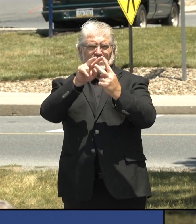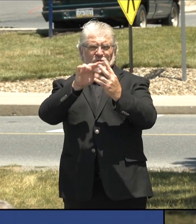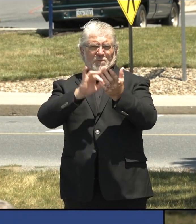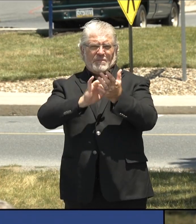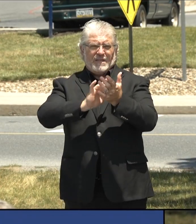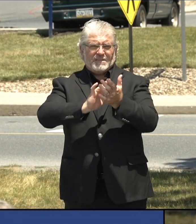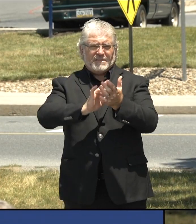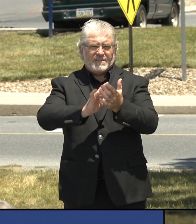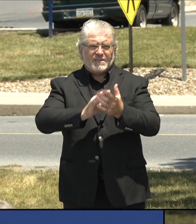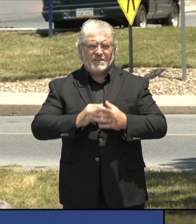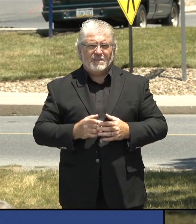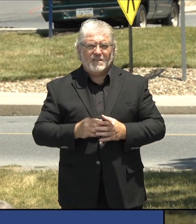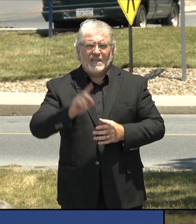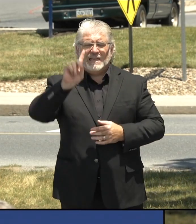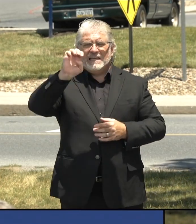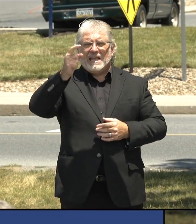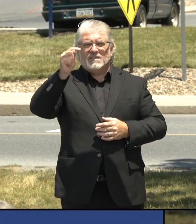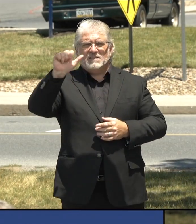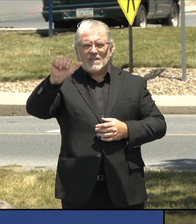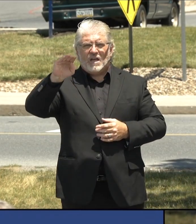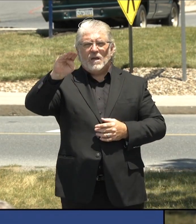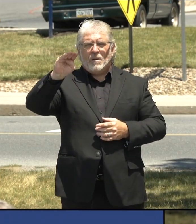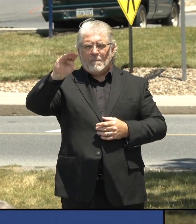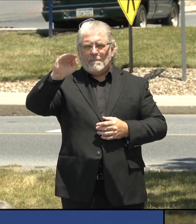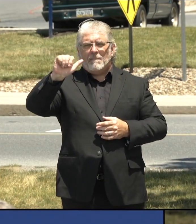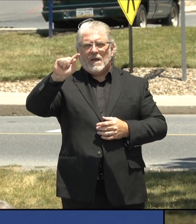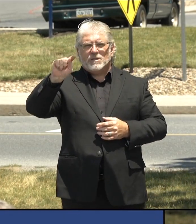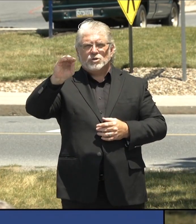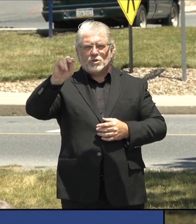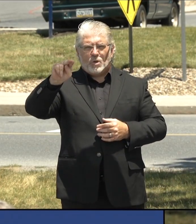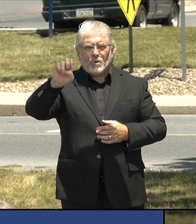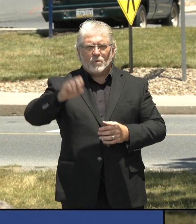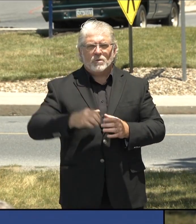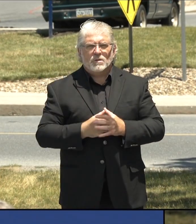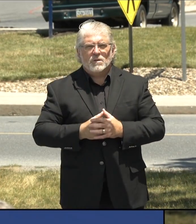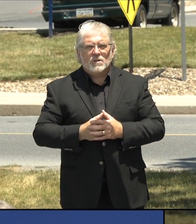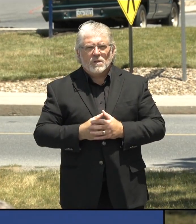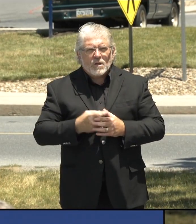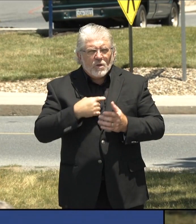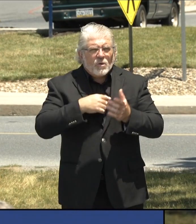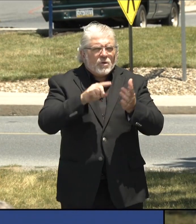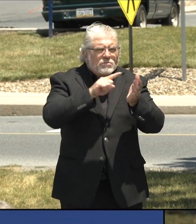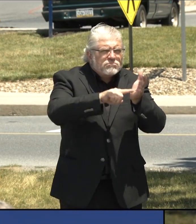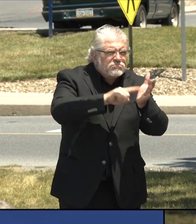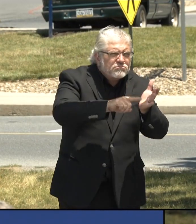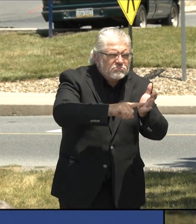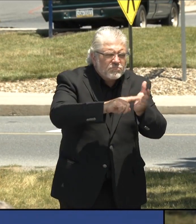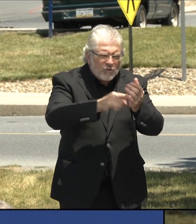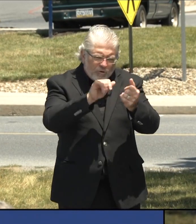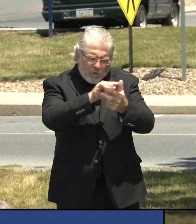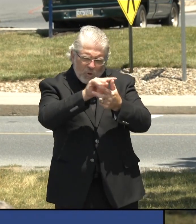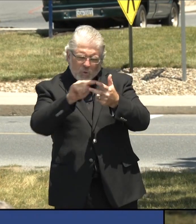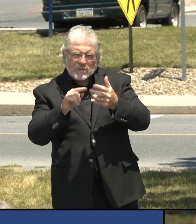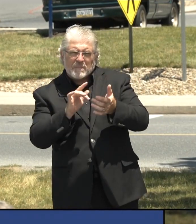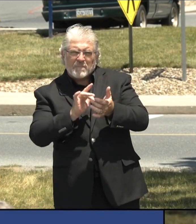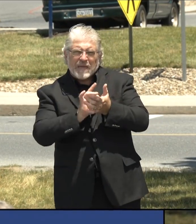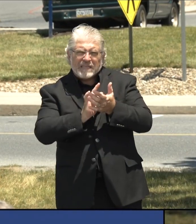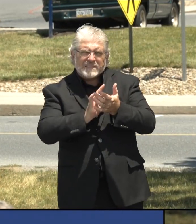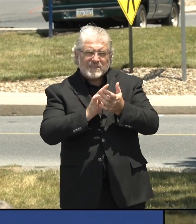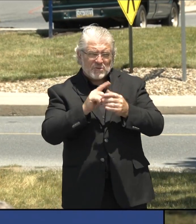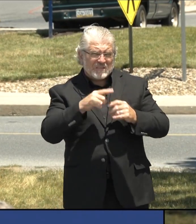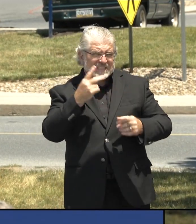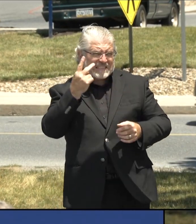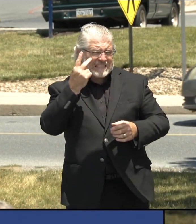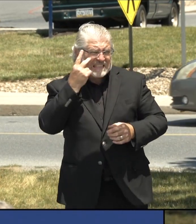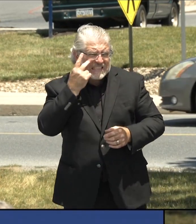care and conducts research to improve that medical care. This positions us to meet the current healthcare challenge head-on. In